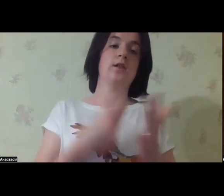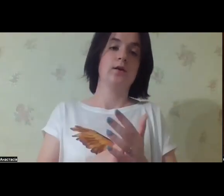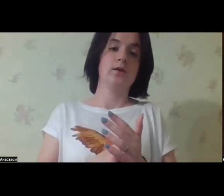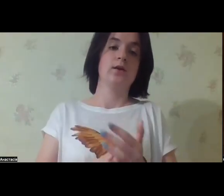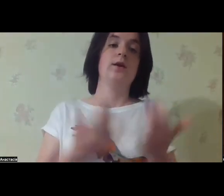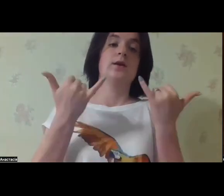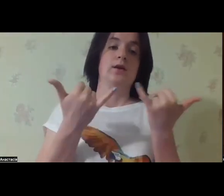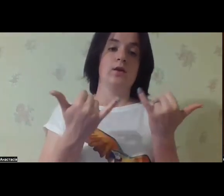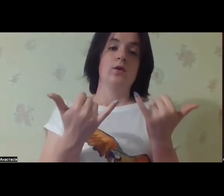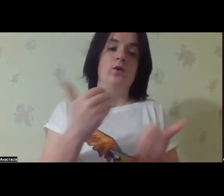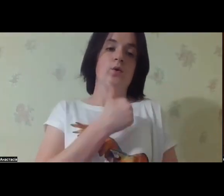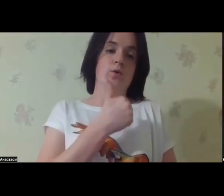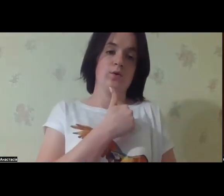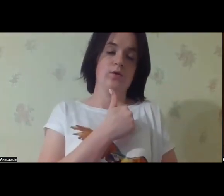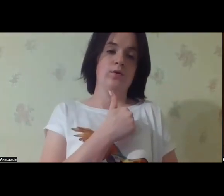programs.